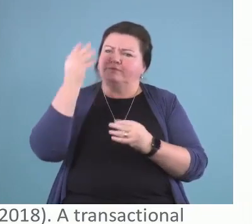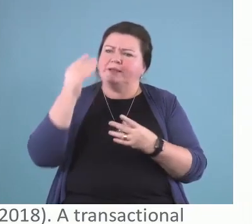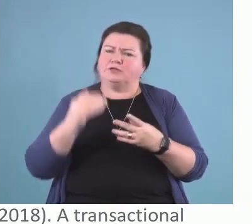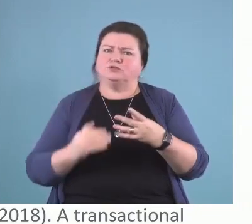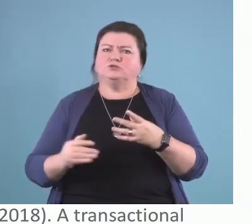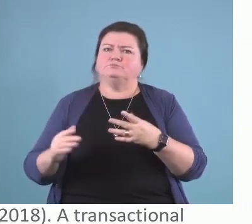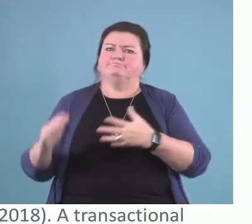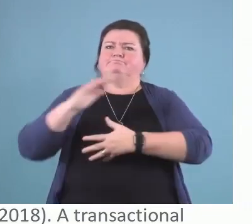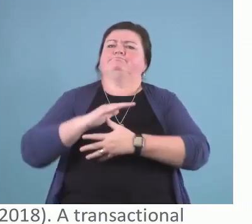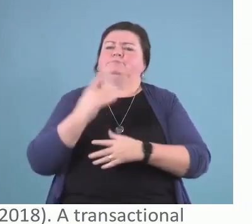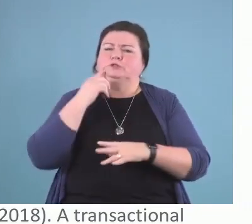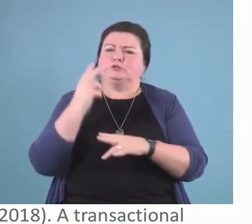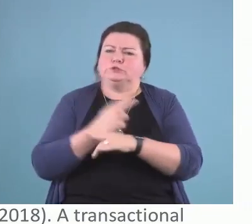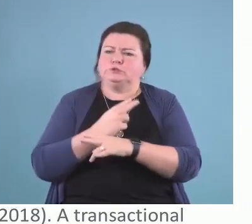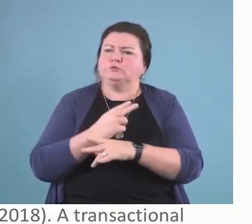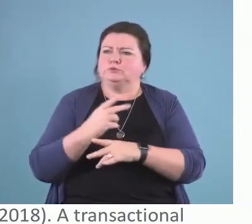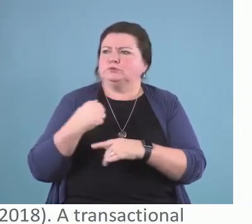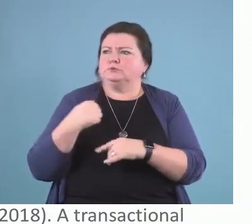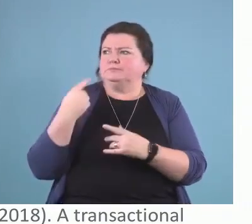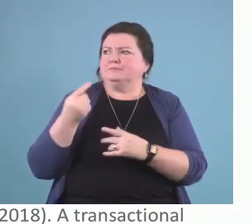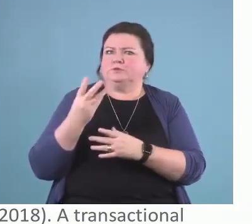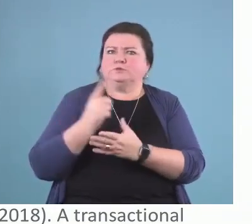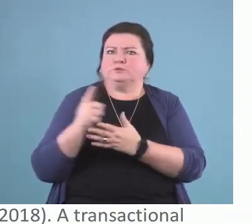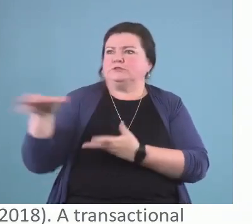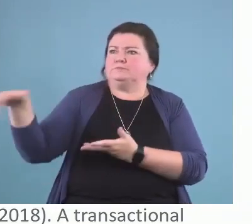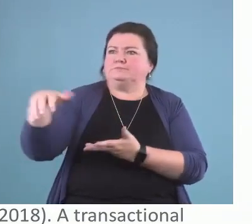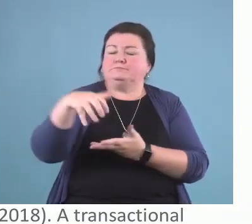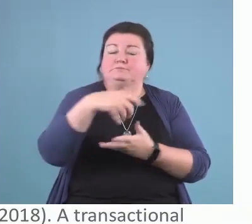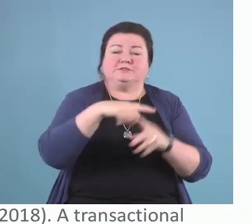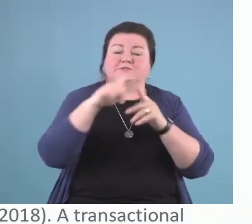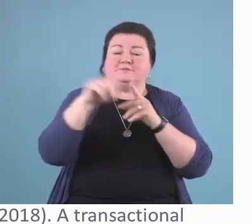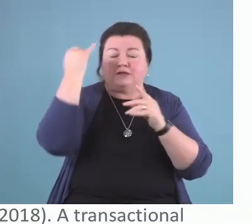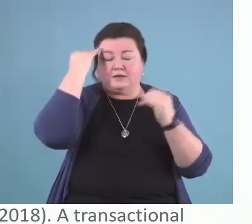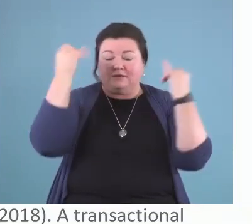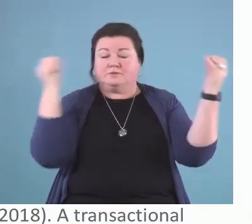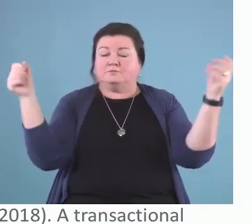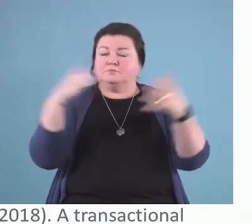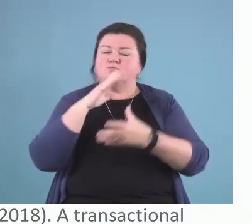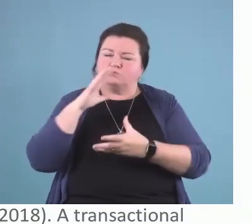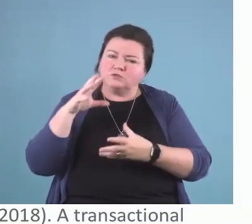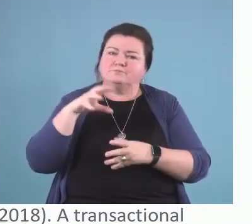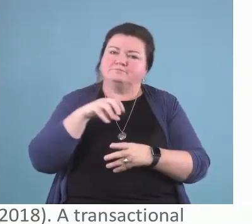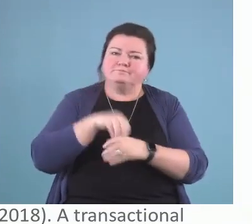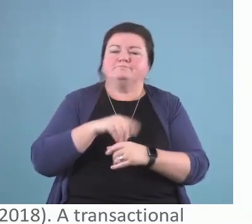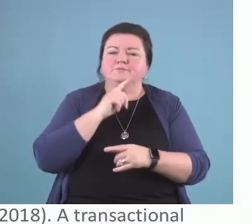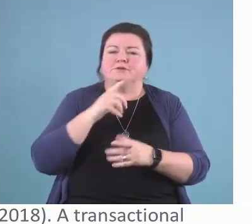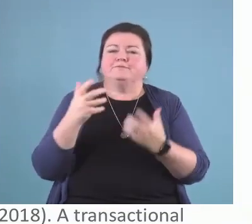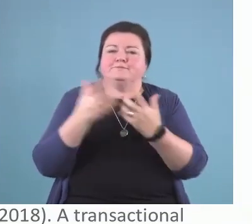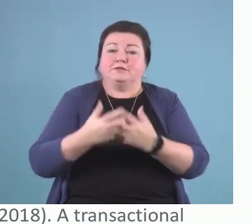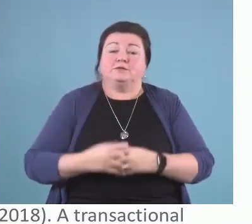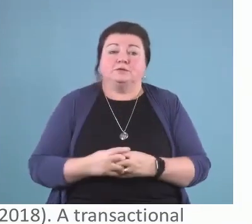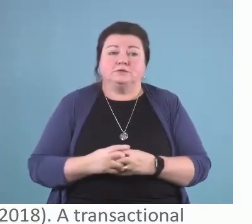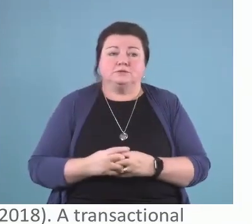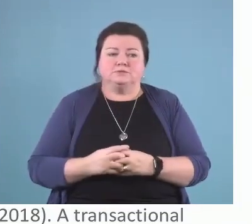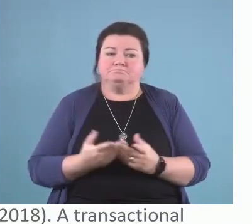gathered over the last few weeks. So thank you so much. Thank It's very timely. So I'm not